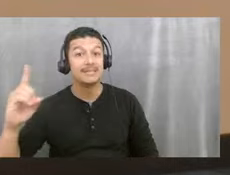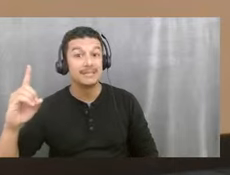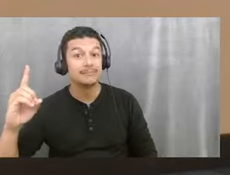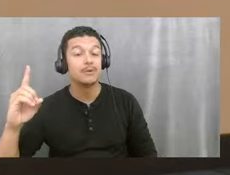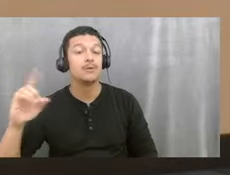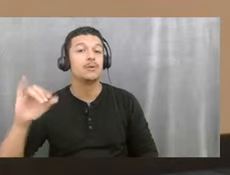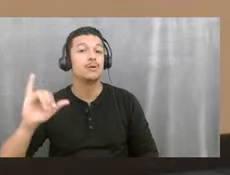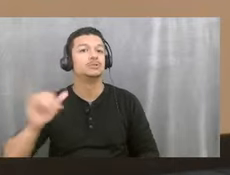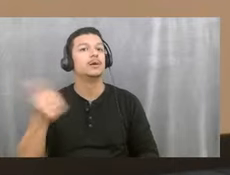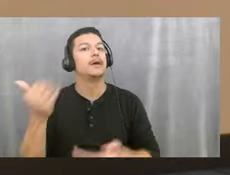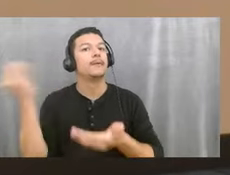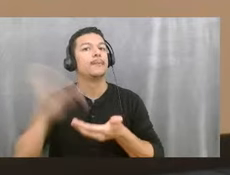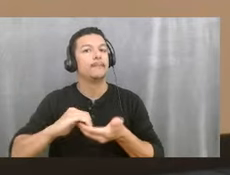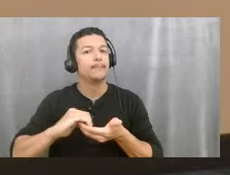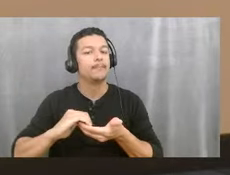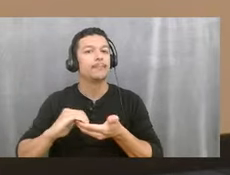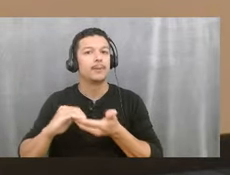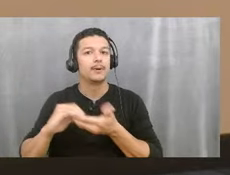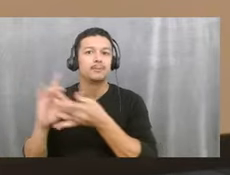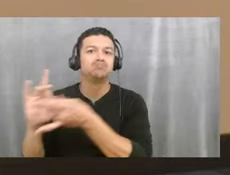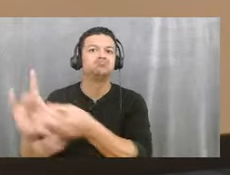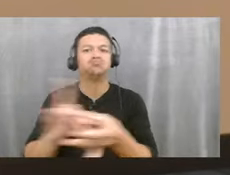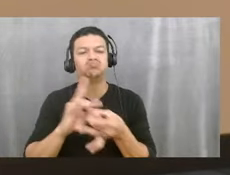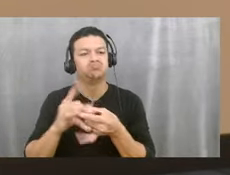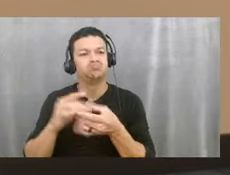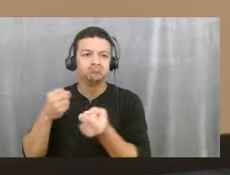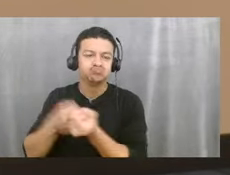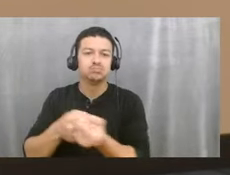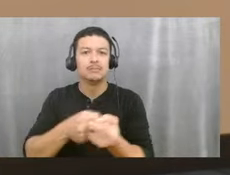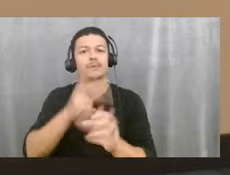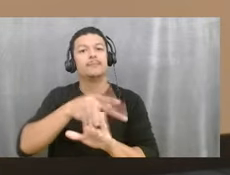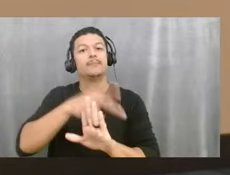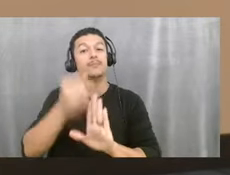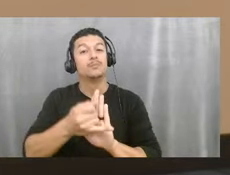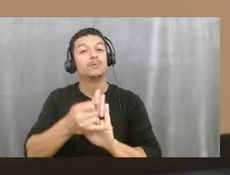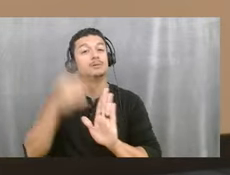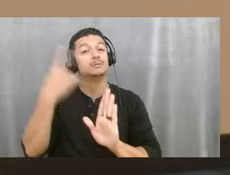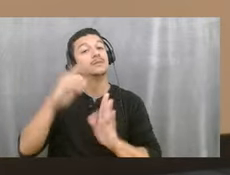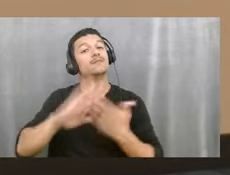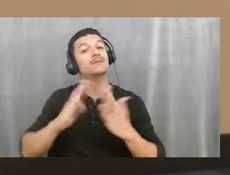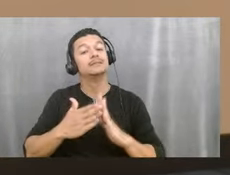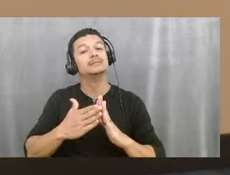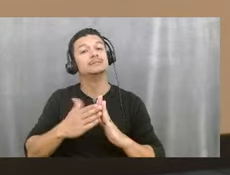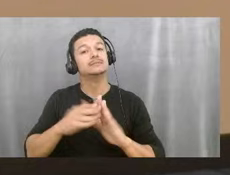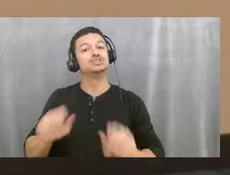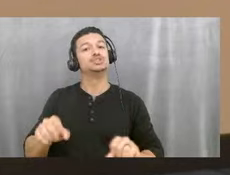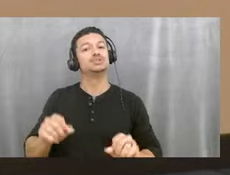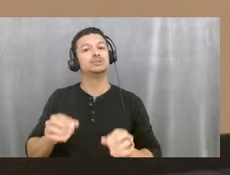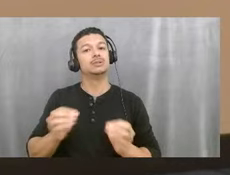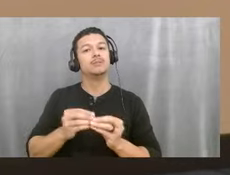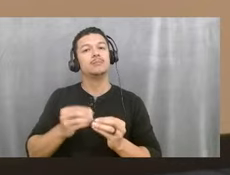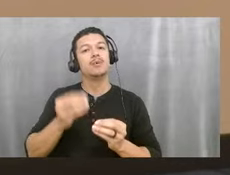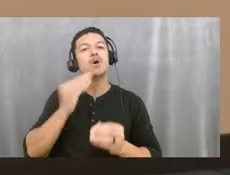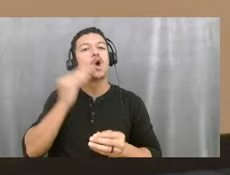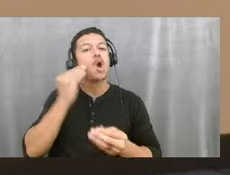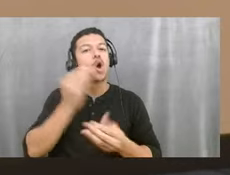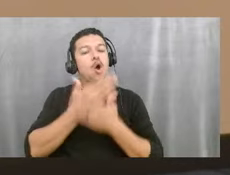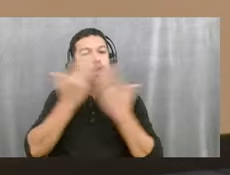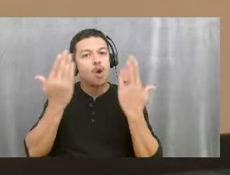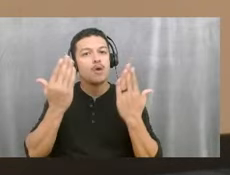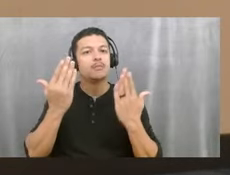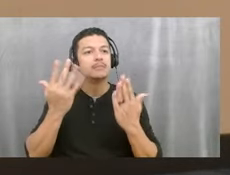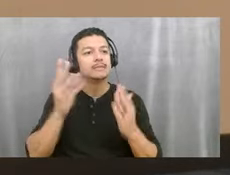put this project and to complete this project. And this project is a priority for the city to be able to get this homeless disabled veteran back to his home. So